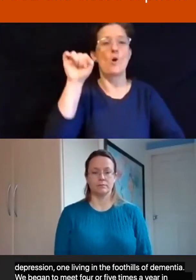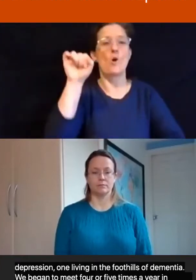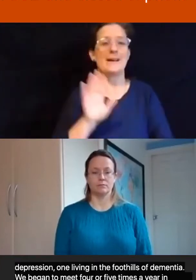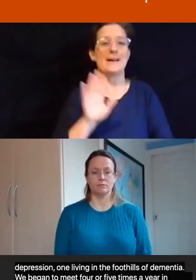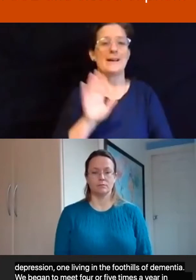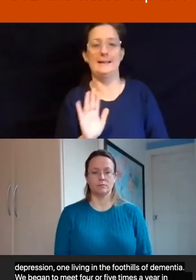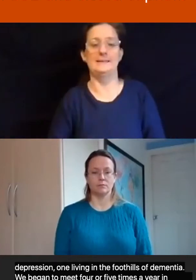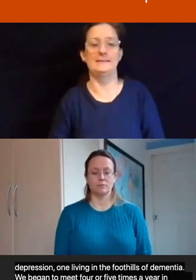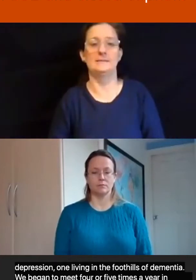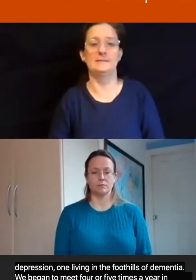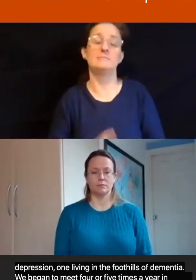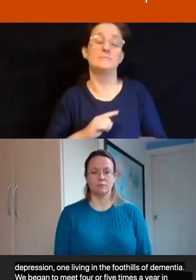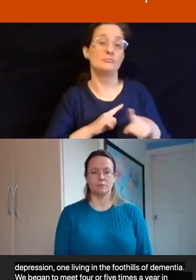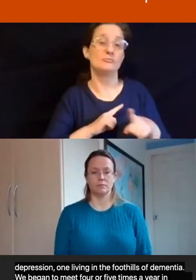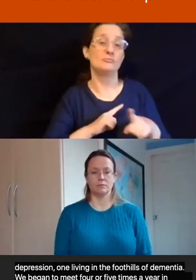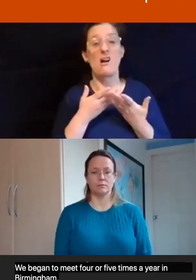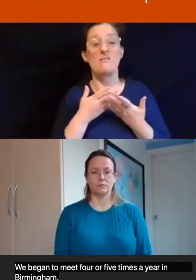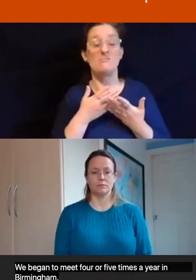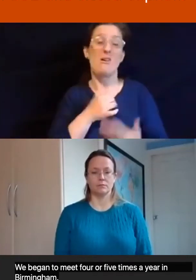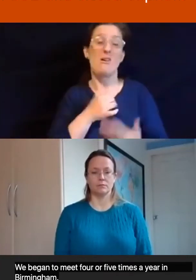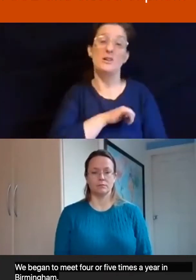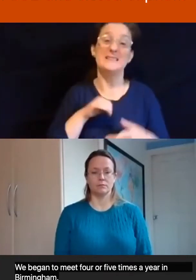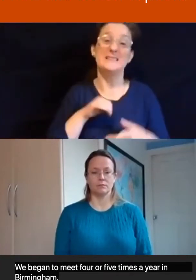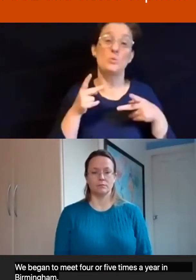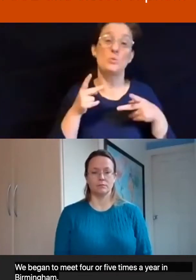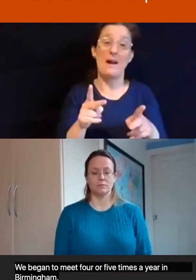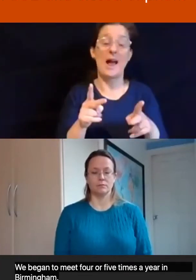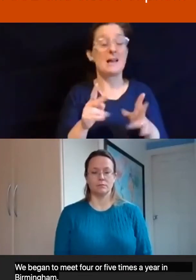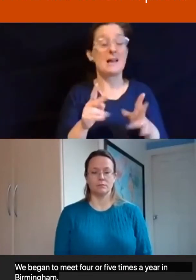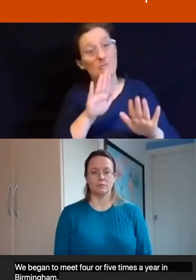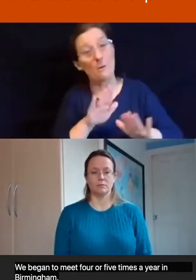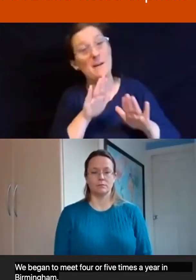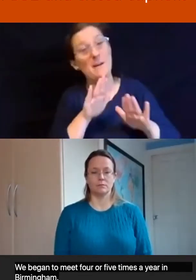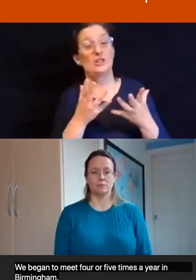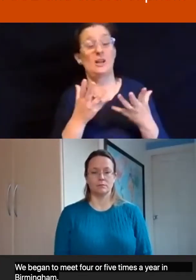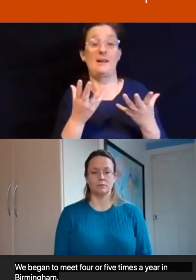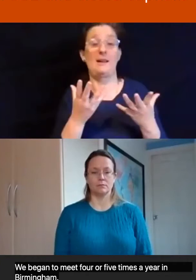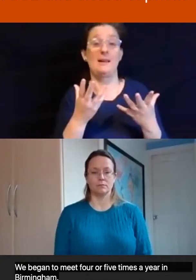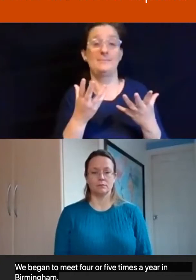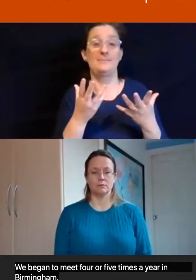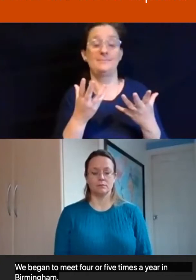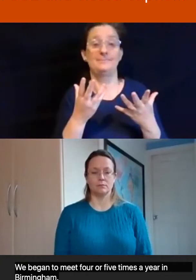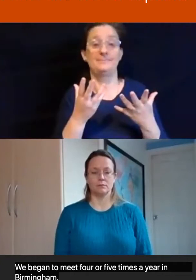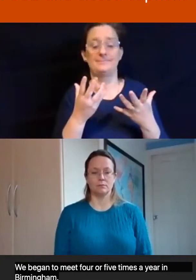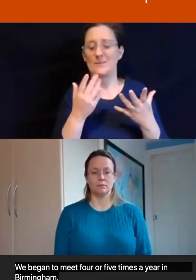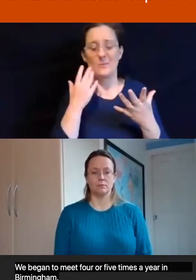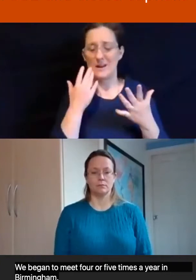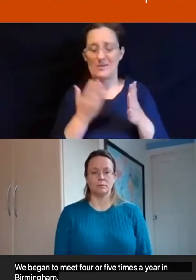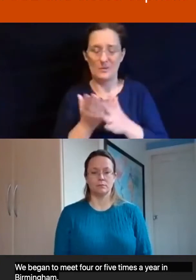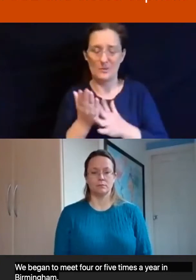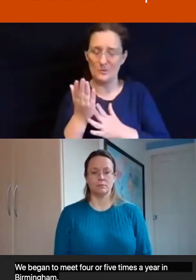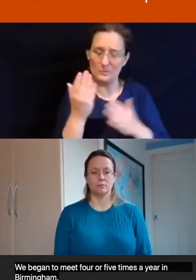We attempt to live honestly and compassionately within the places of darkness and